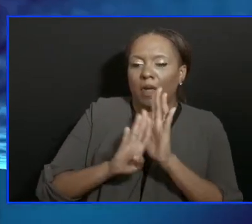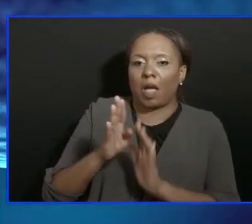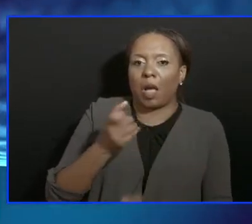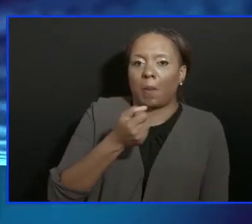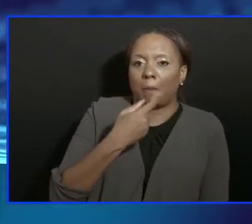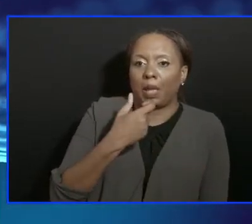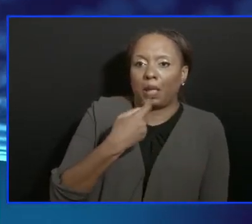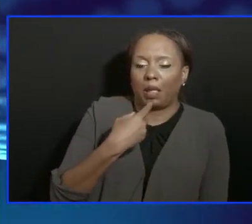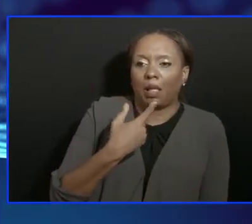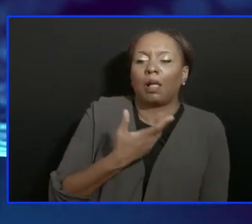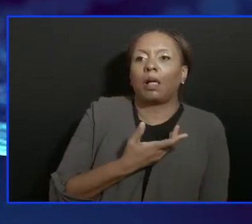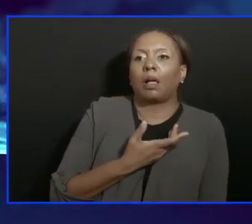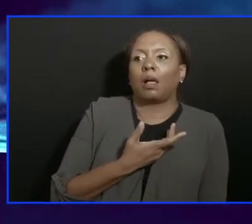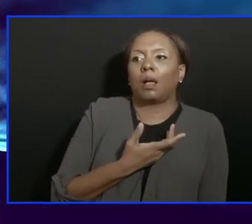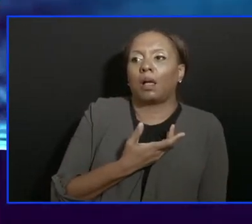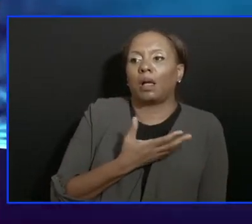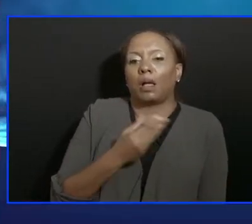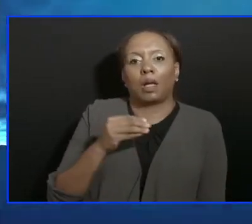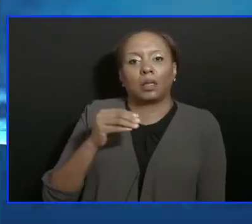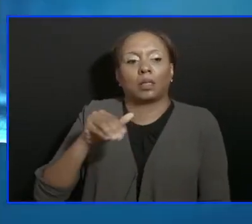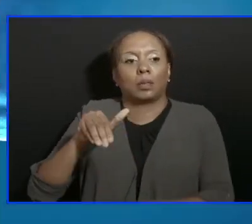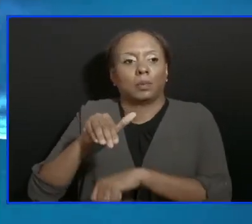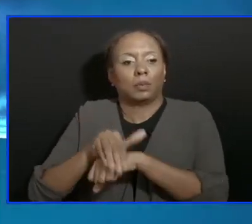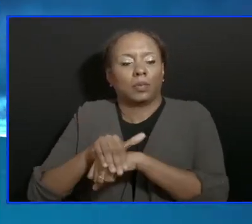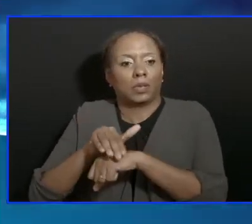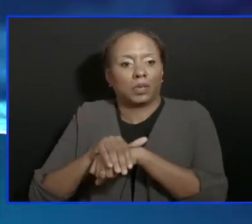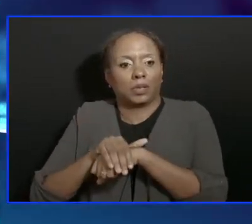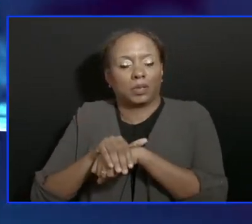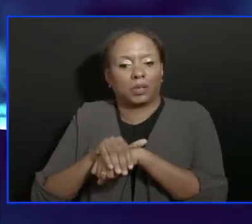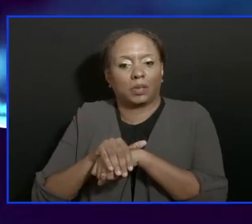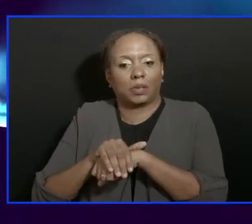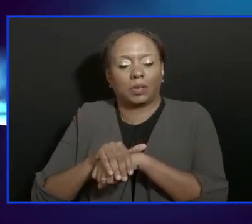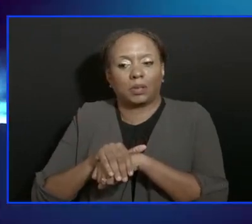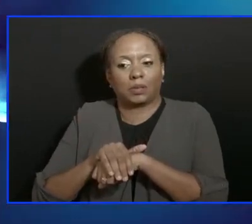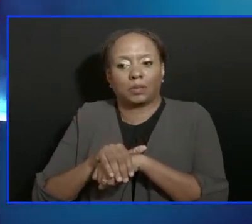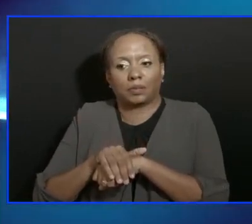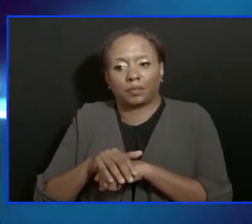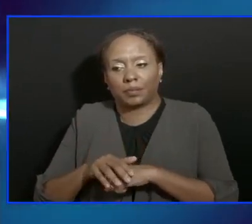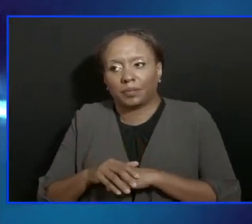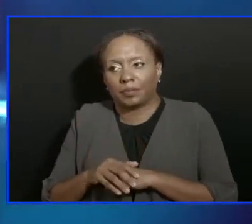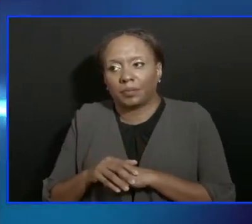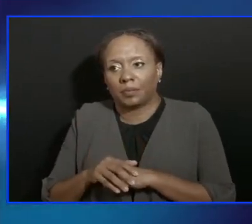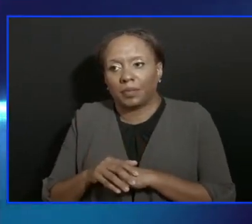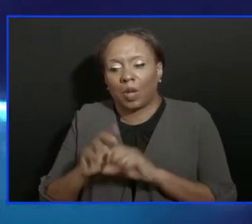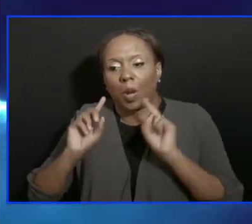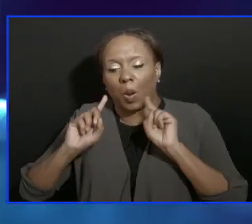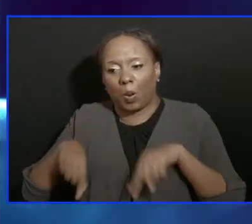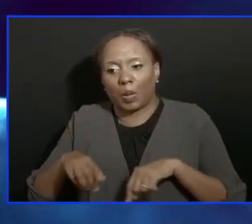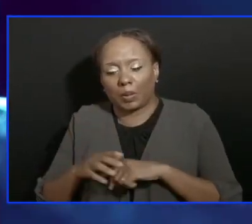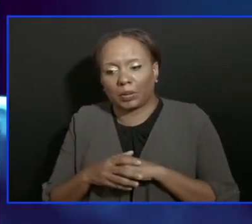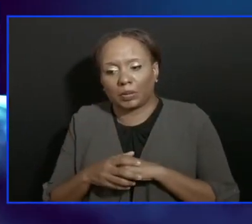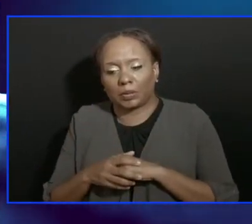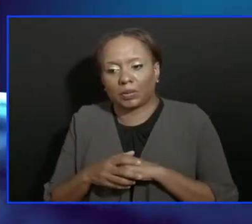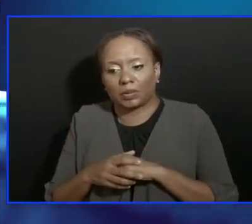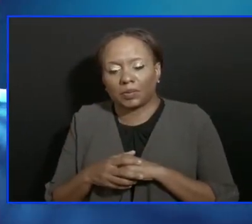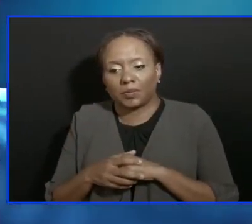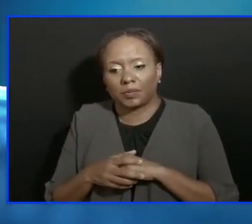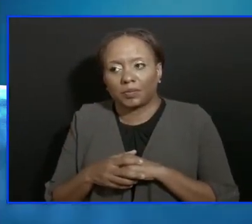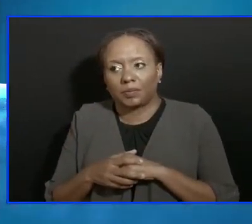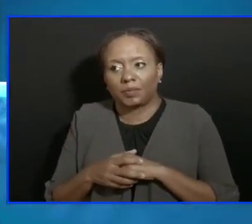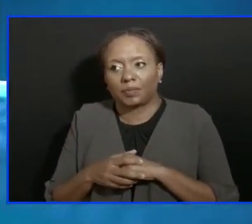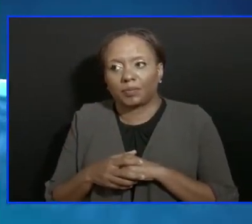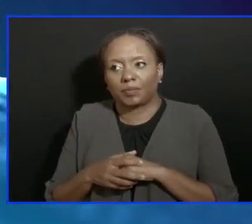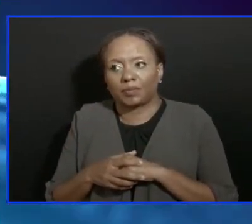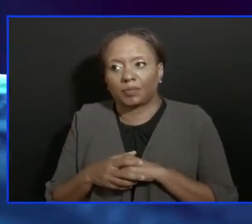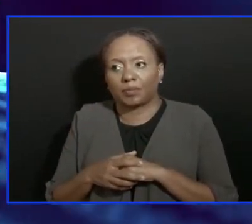virus. And in fact, Britain has already ordered doses. Is this something of the